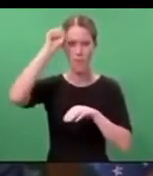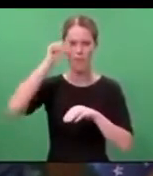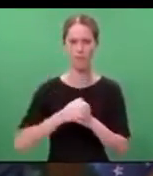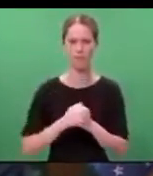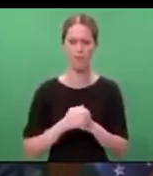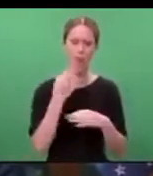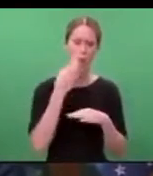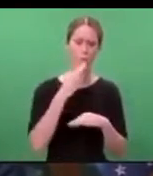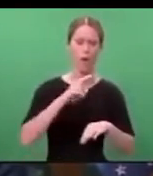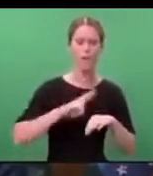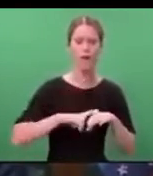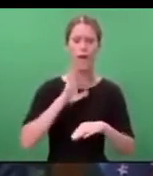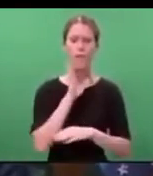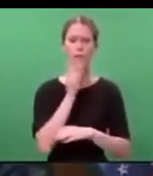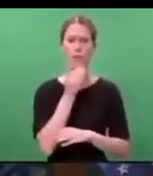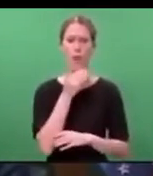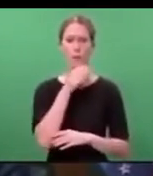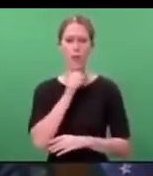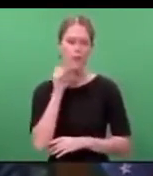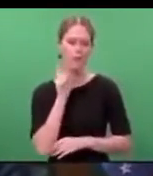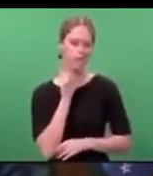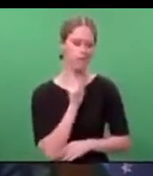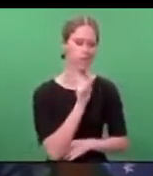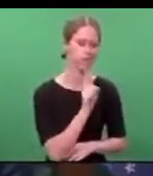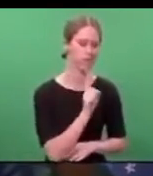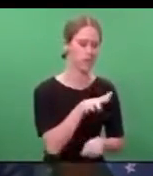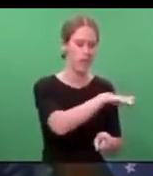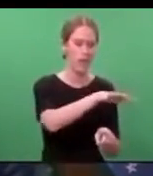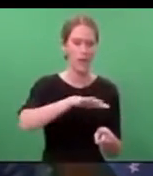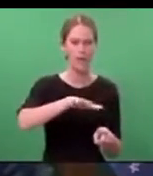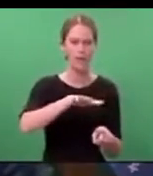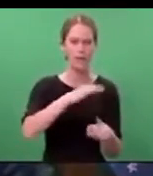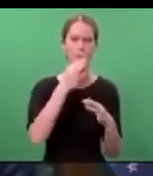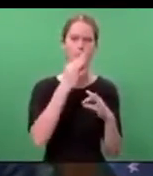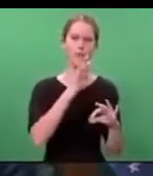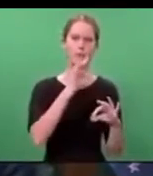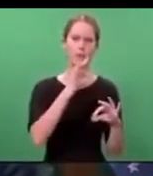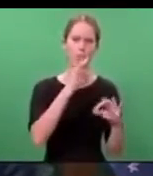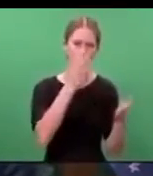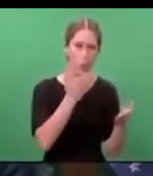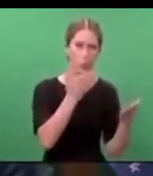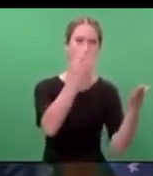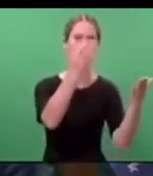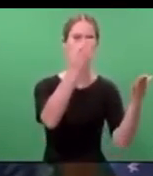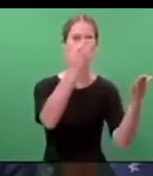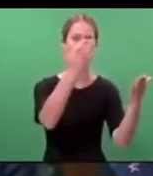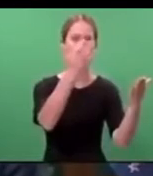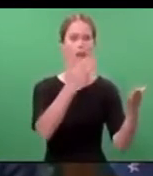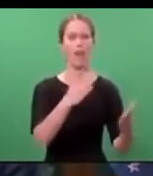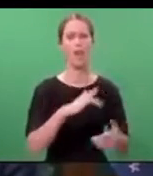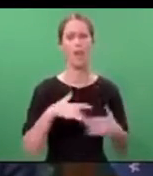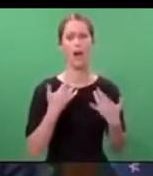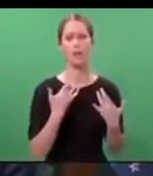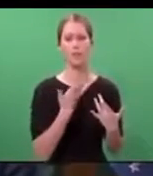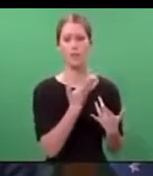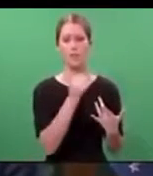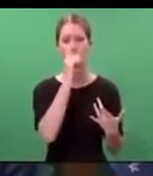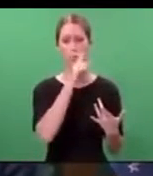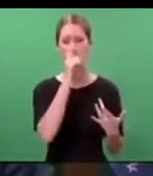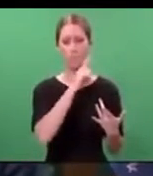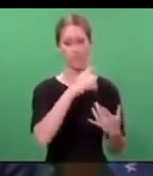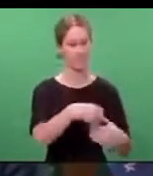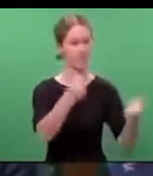quiet Friday afternoon, a man stormed into a place of peaceful worship and took away the lives of 50 people.